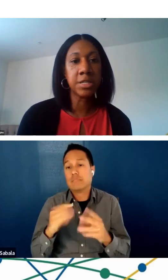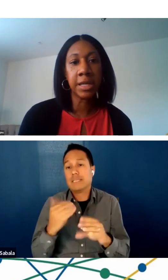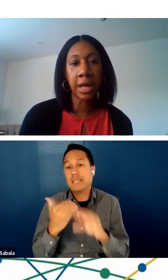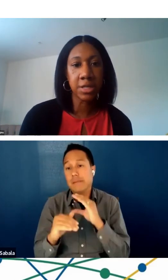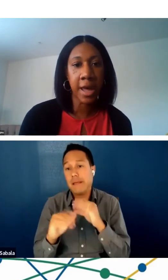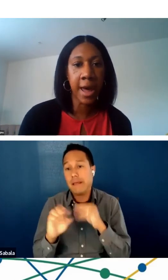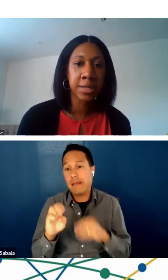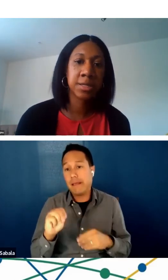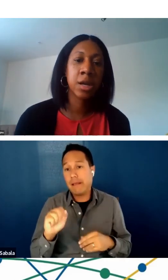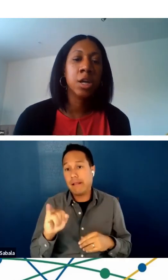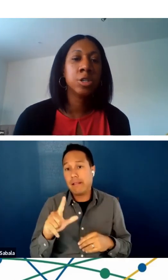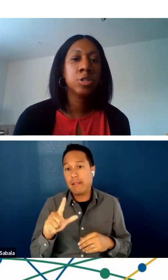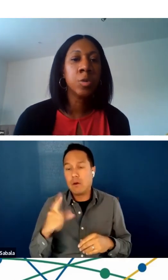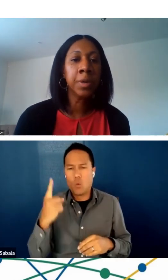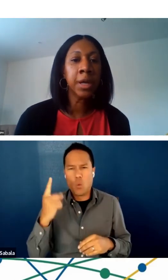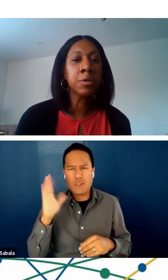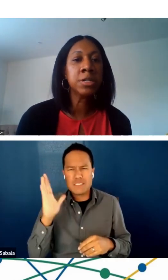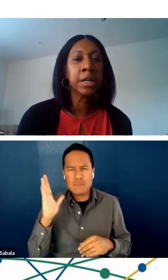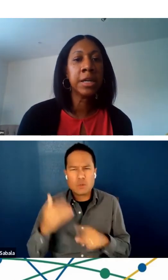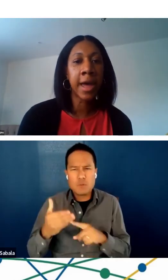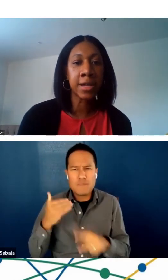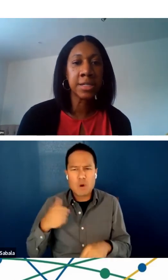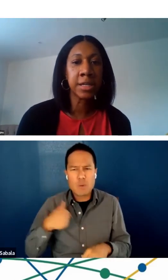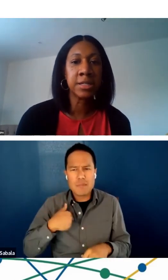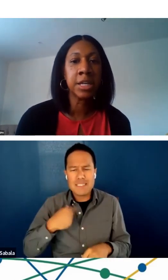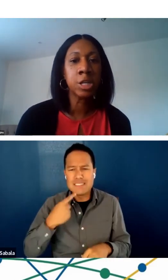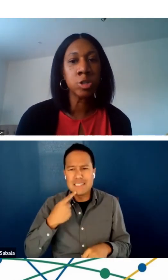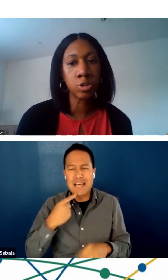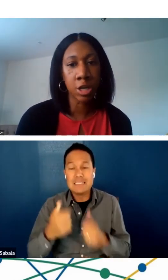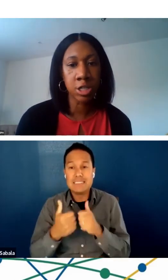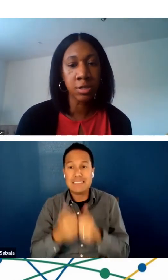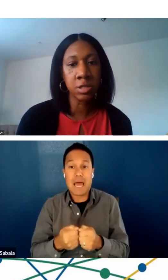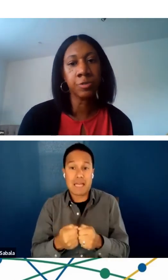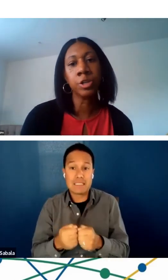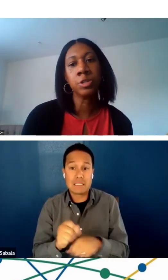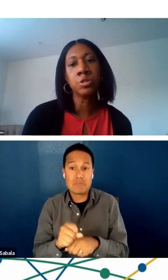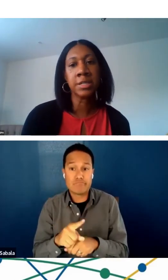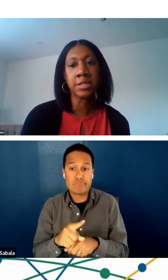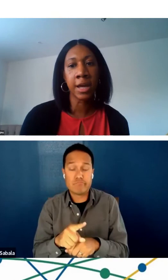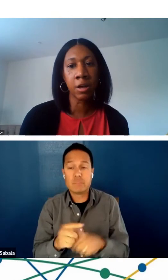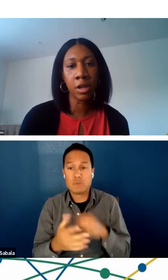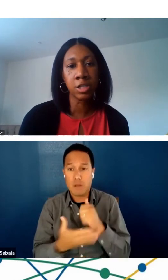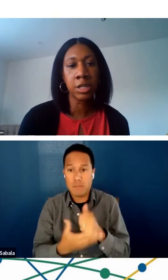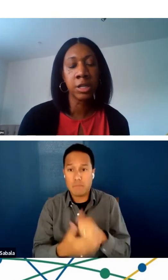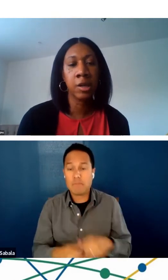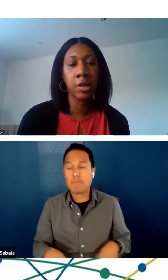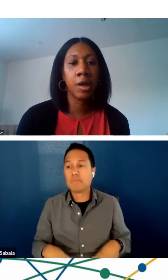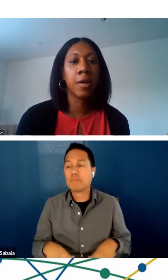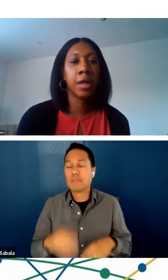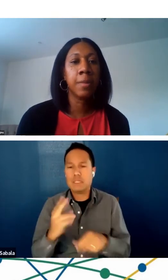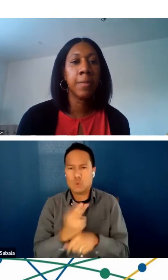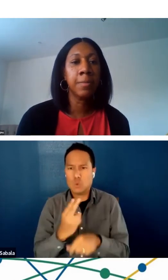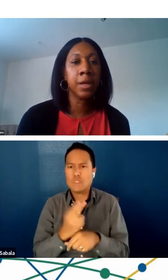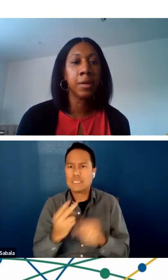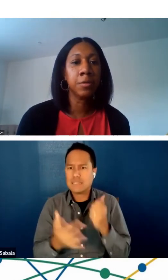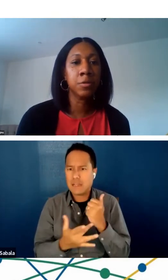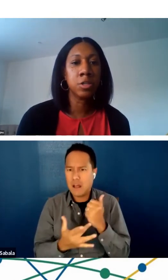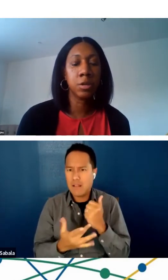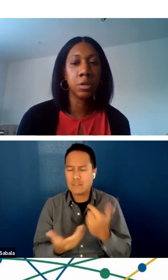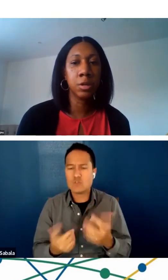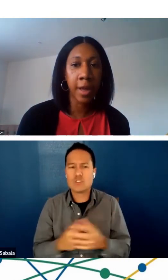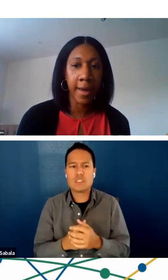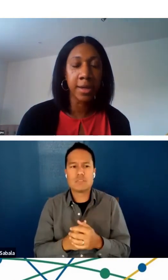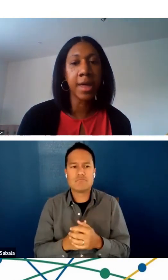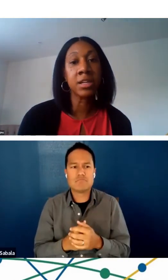before me, they were sending out texts. And so being able to connect and send instructions for using technology that may be